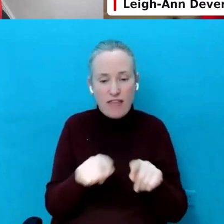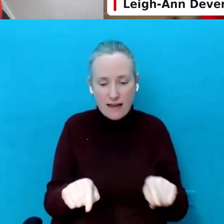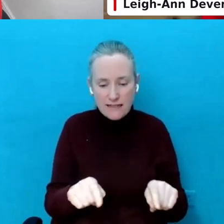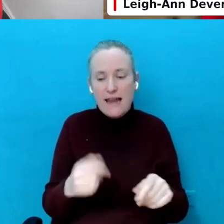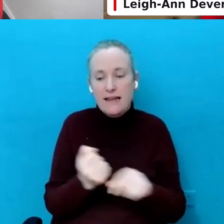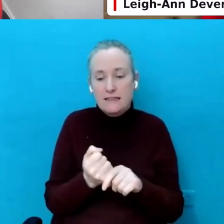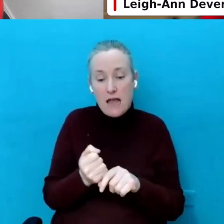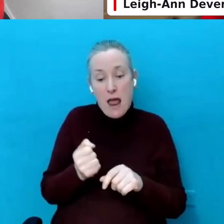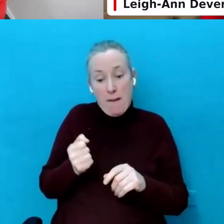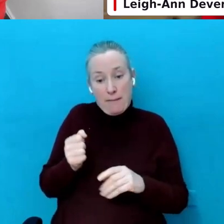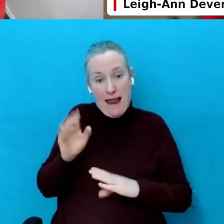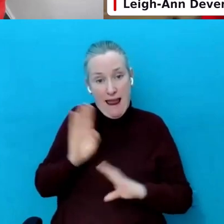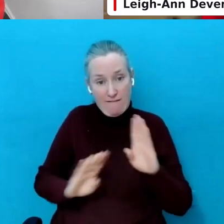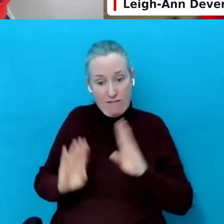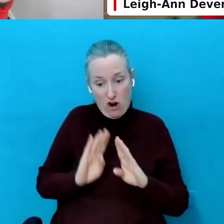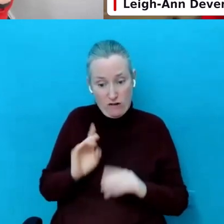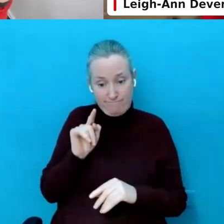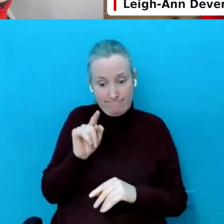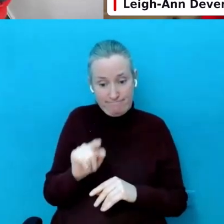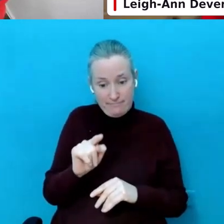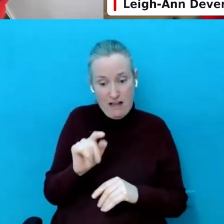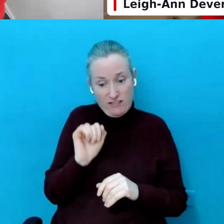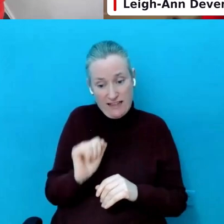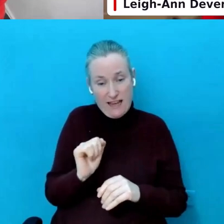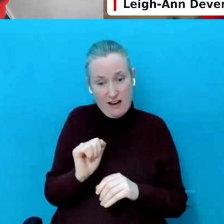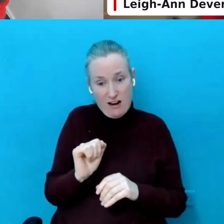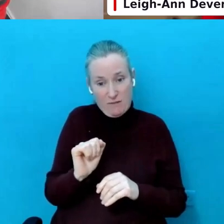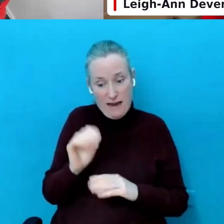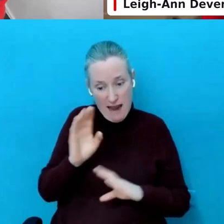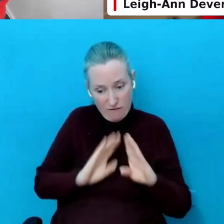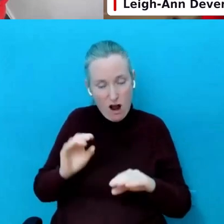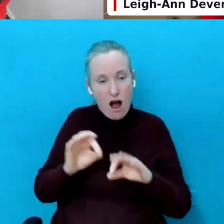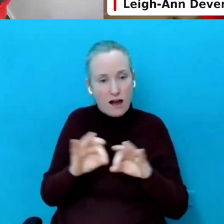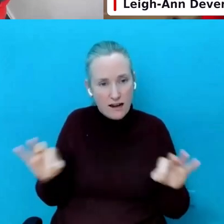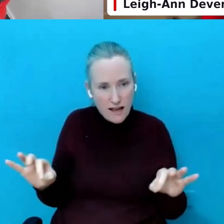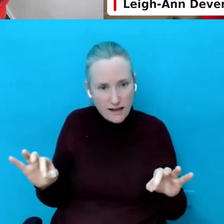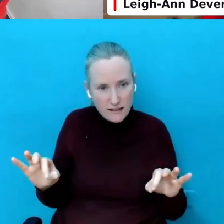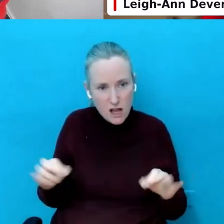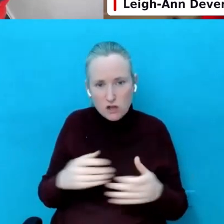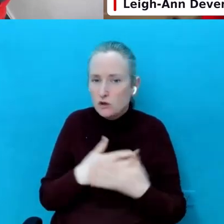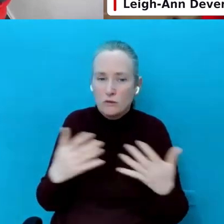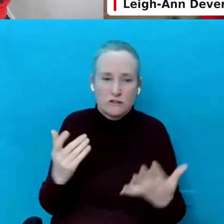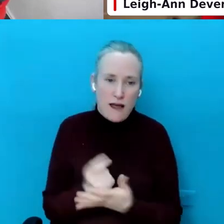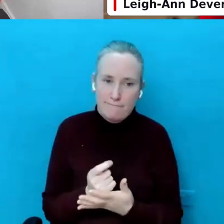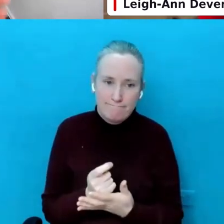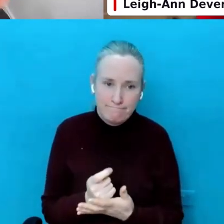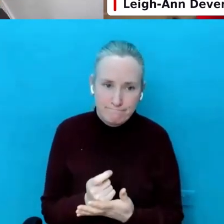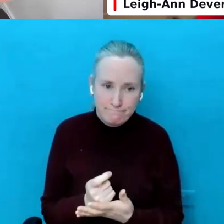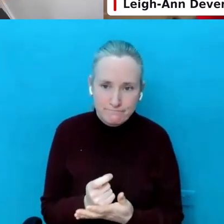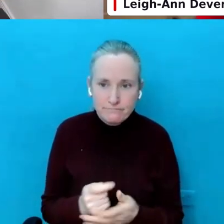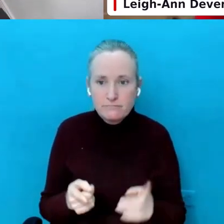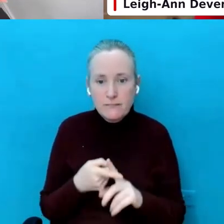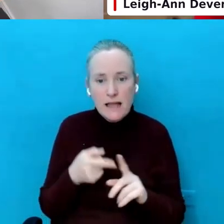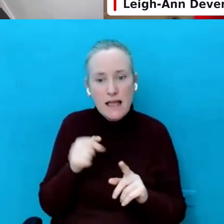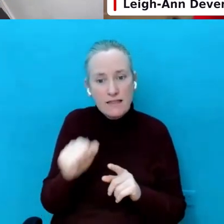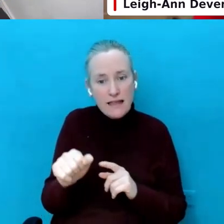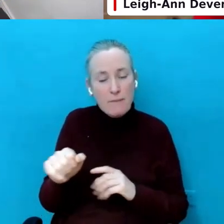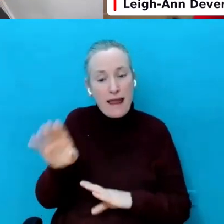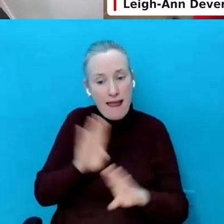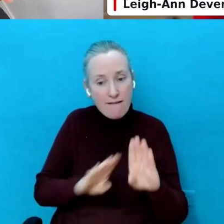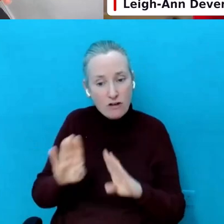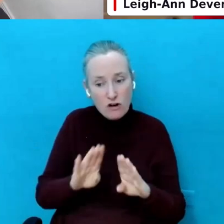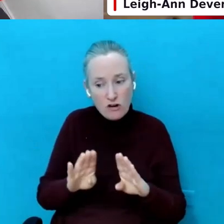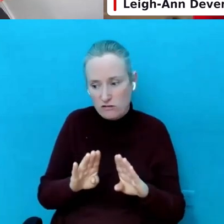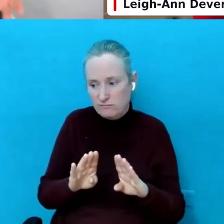behavior of your child online and the amount of time they're spending on us. And their behavior then offline